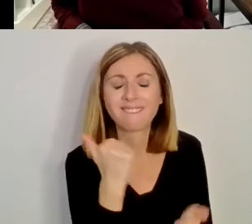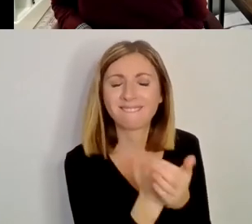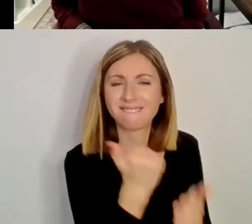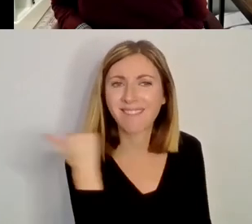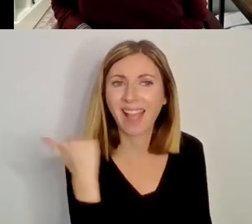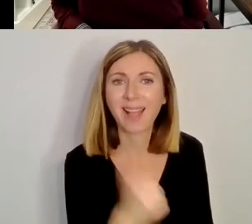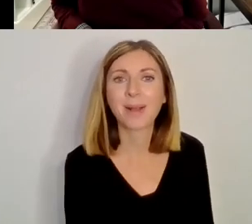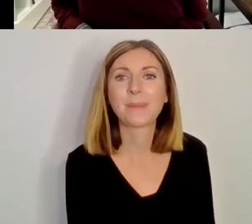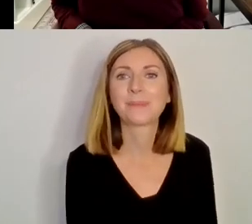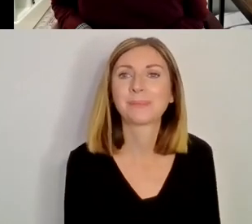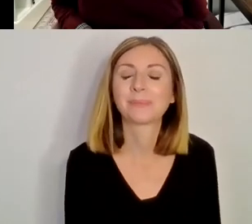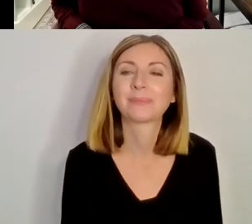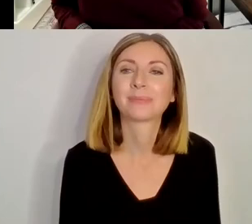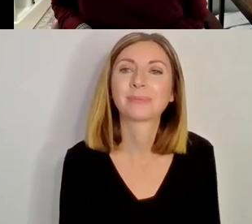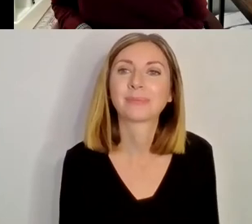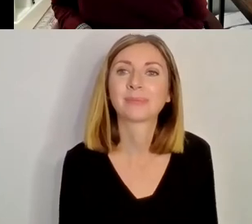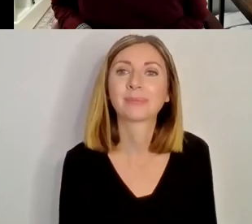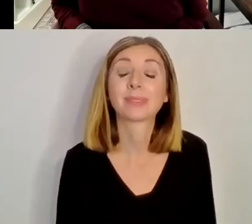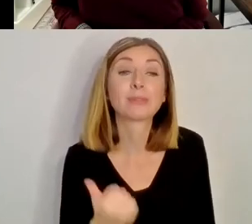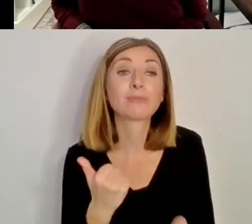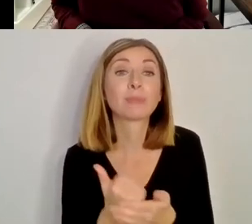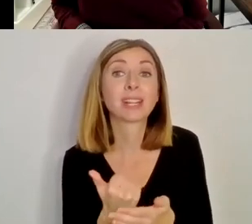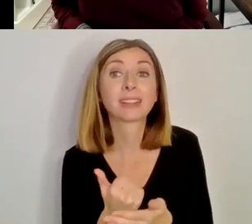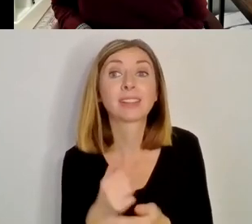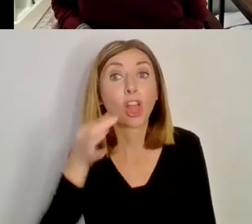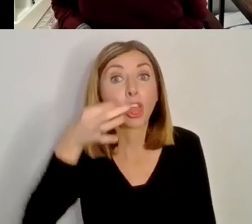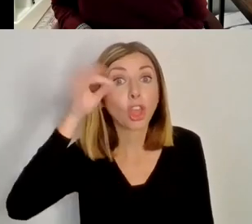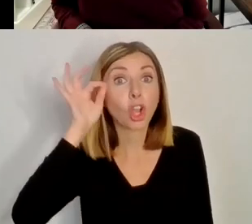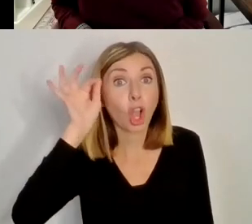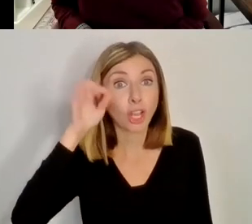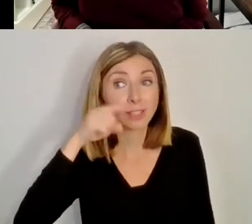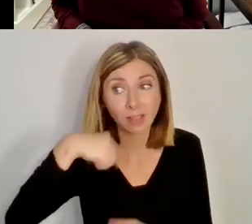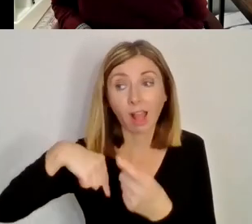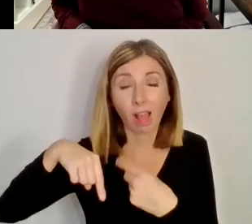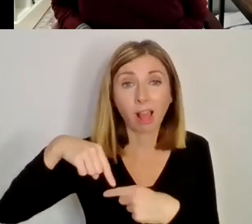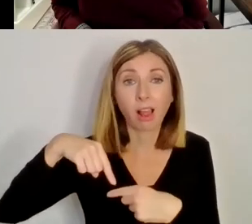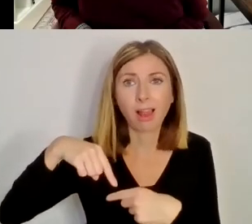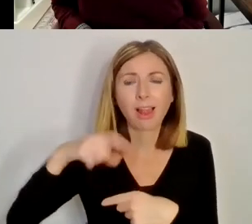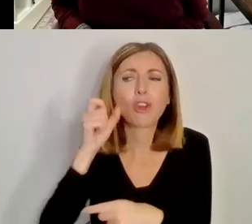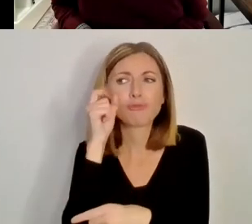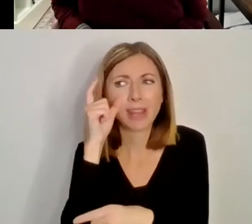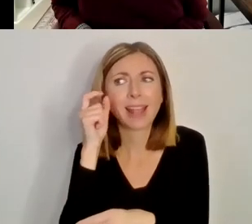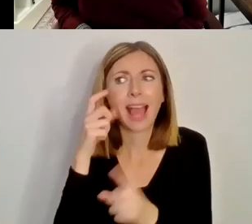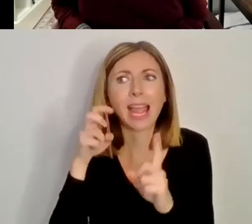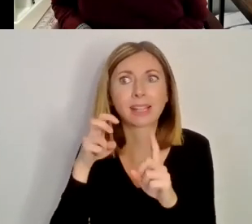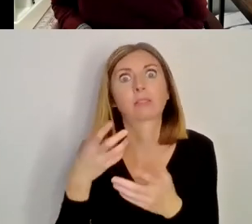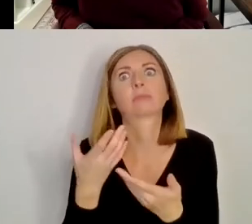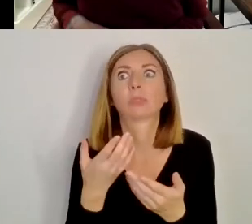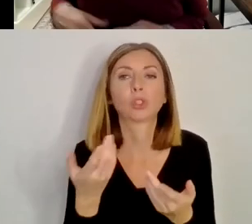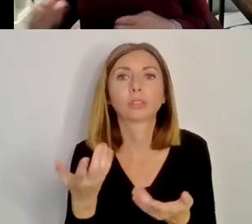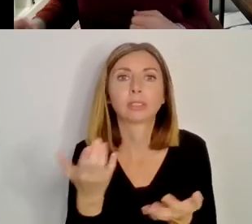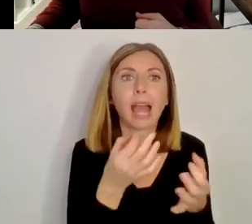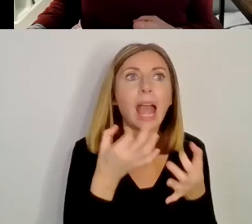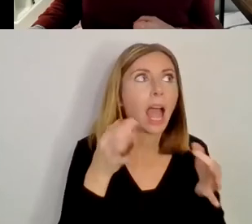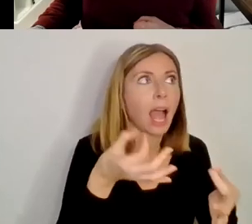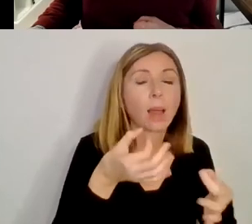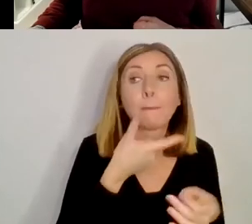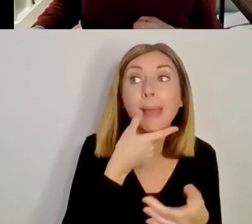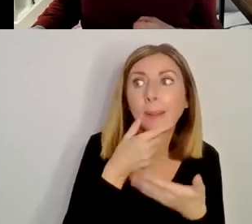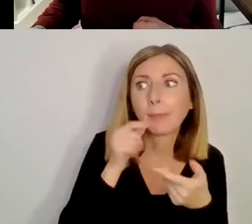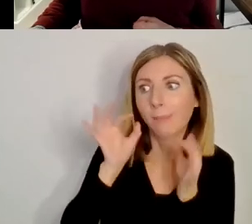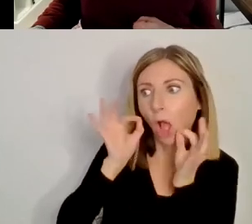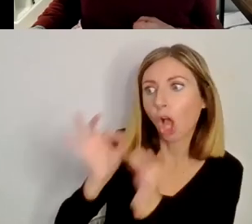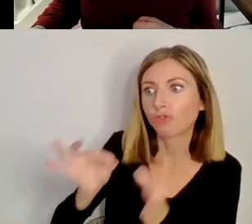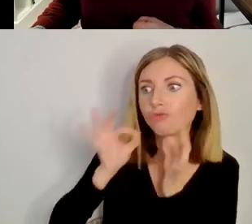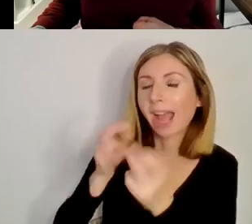Um, um, it was a great thing that the Council had always realized there was a tourism potential in that, as well as an education side of things. It was always part